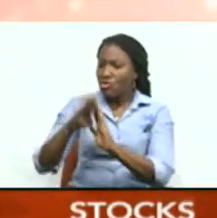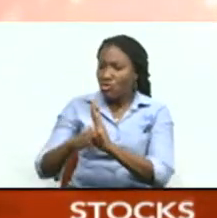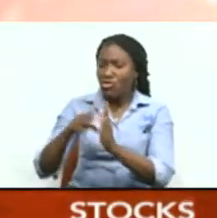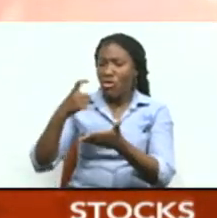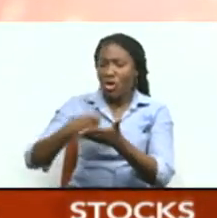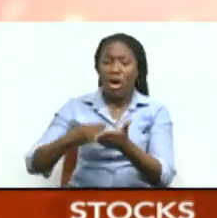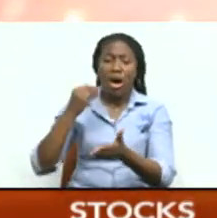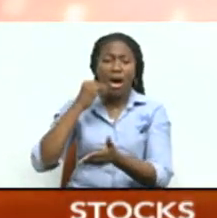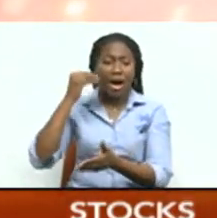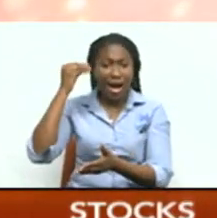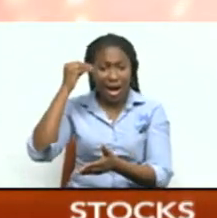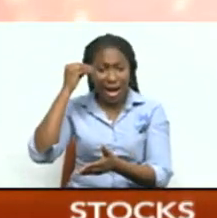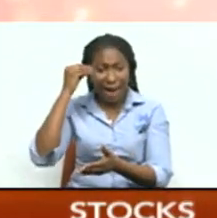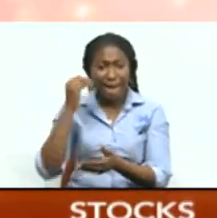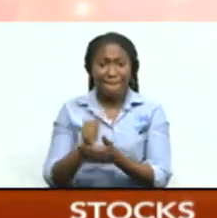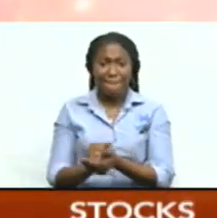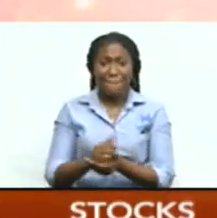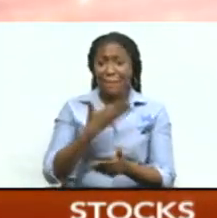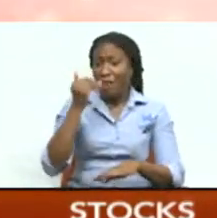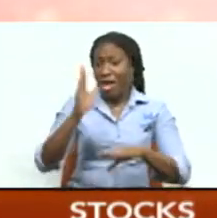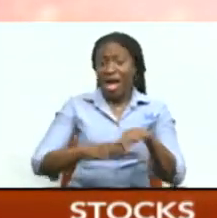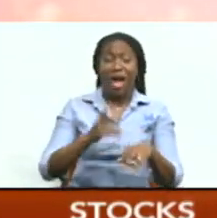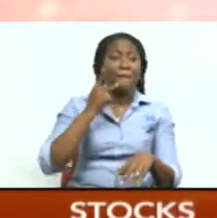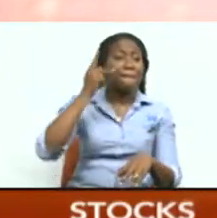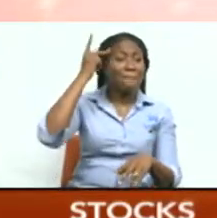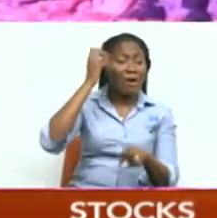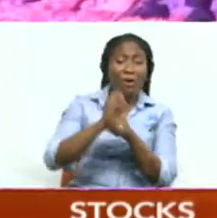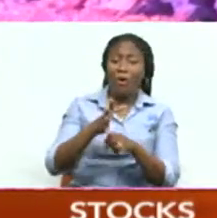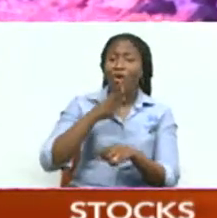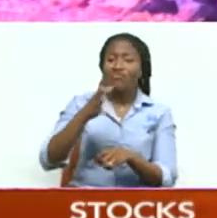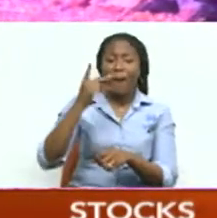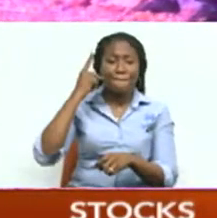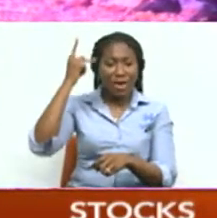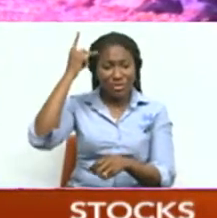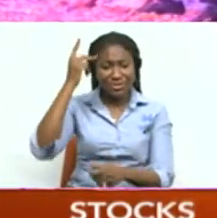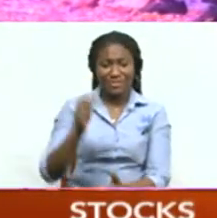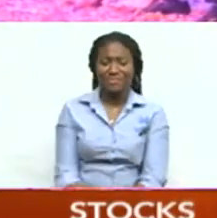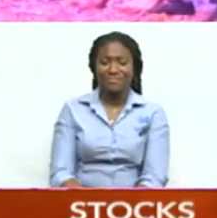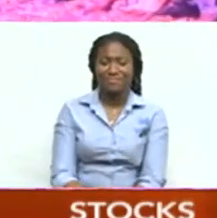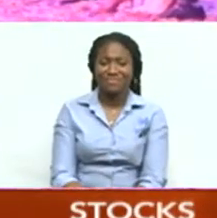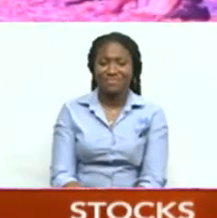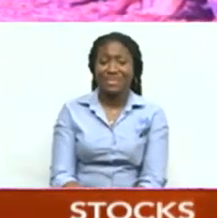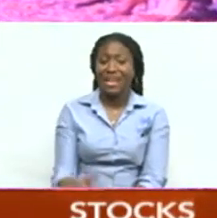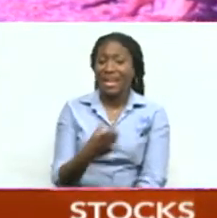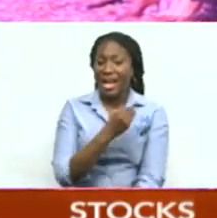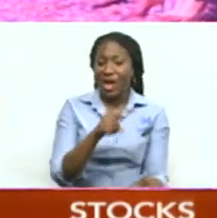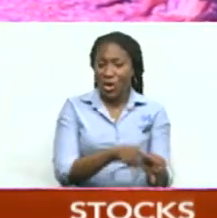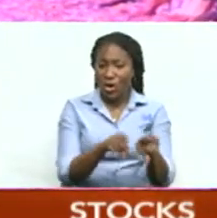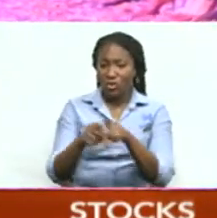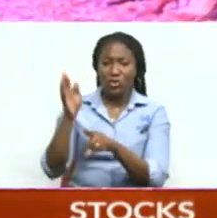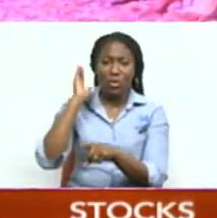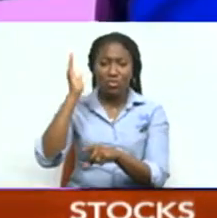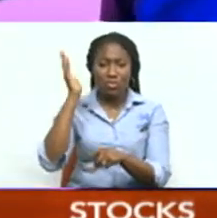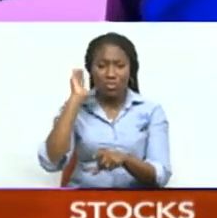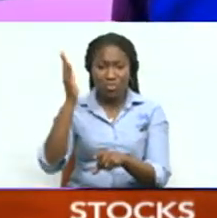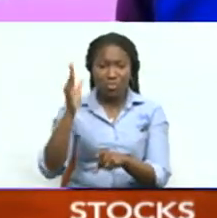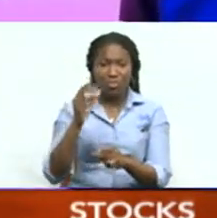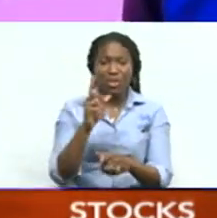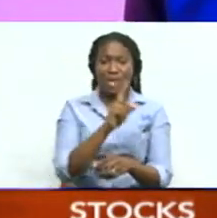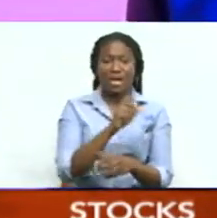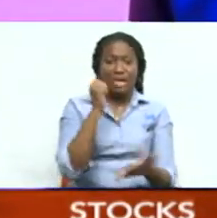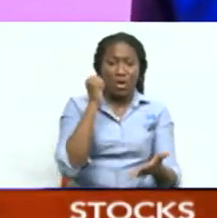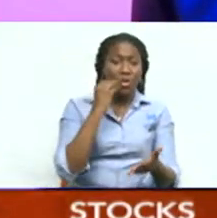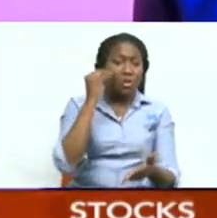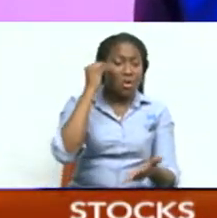ways that perhaps their parents and their grandparents never did. Also speaking at the launch was TGMF Chairman Patrick